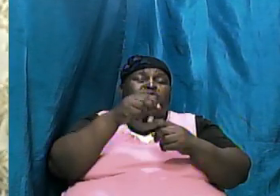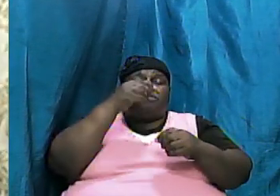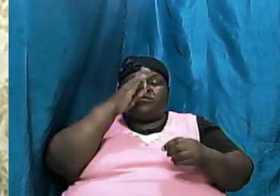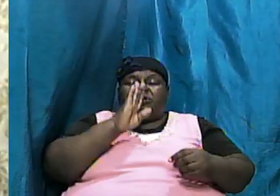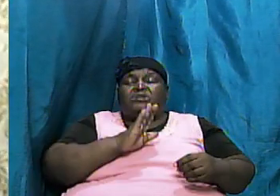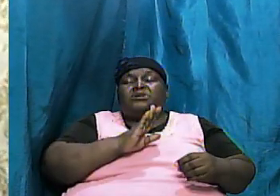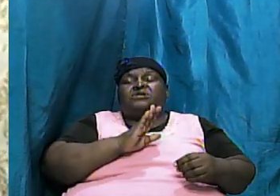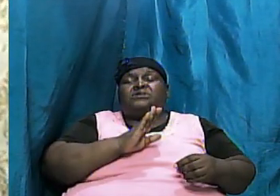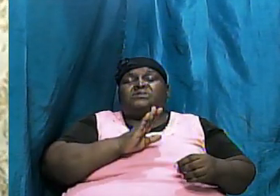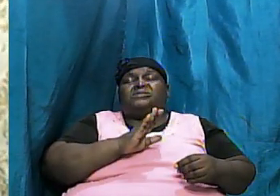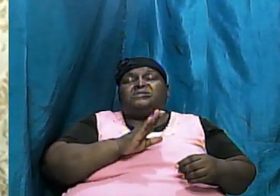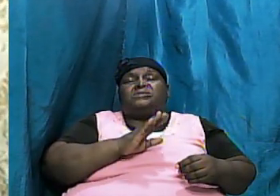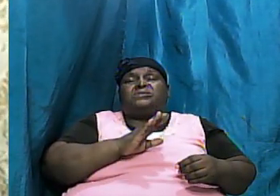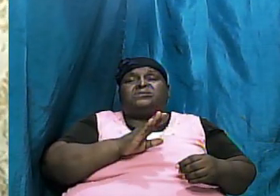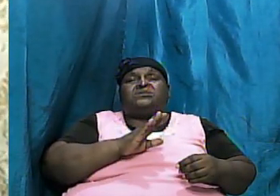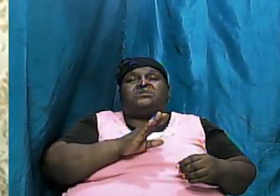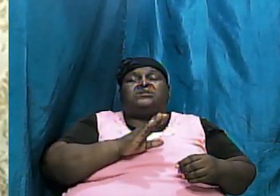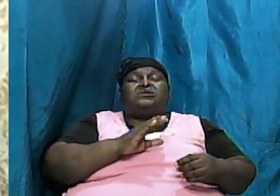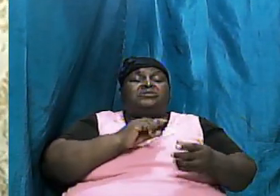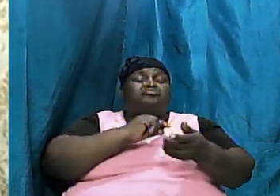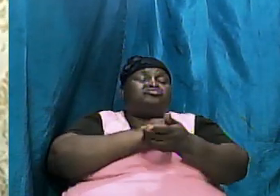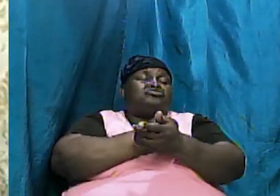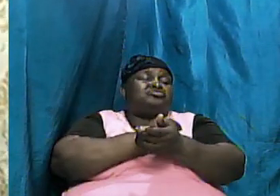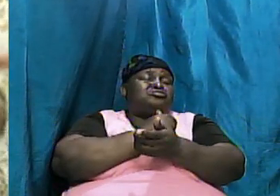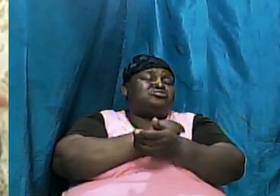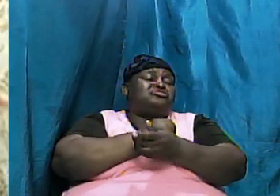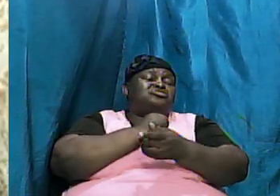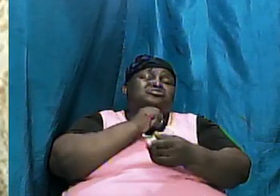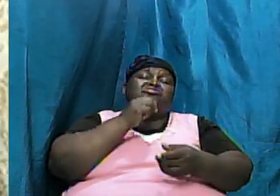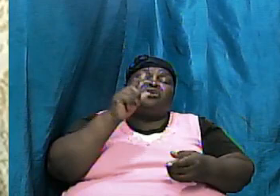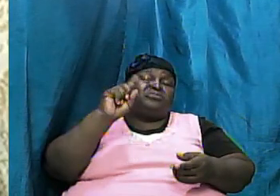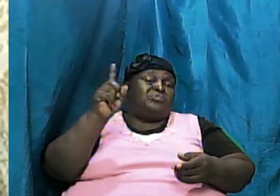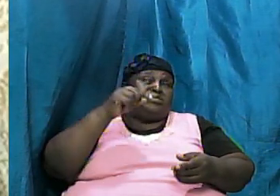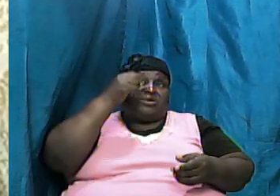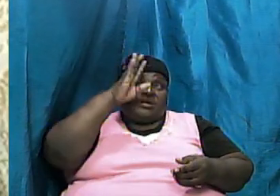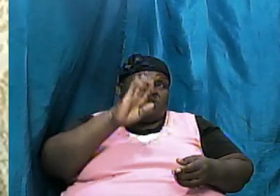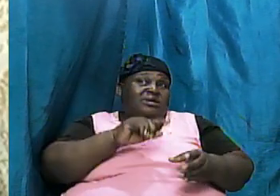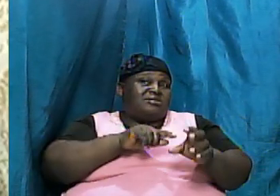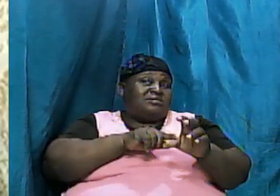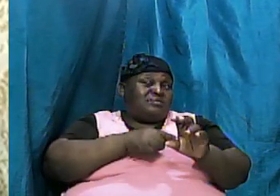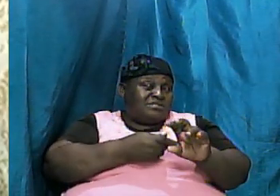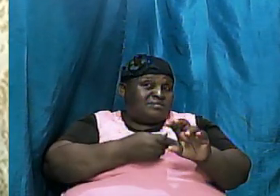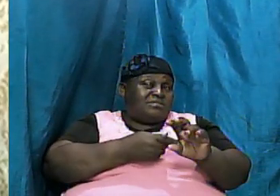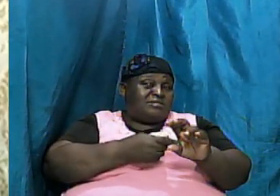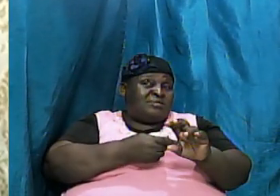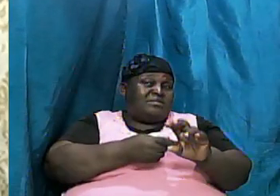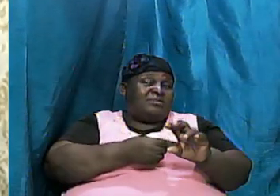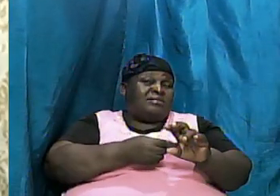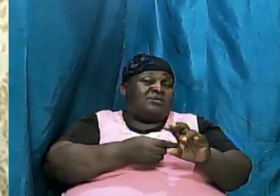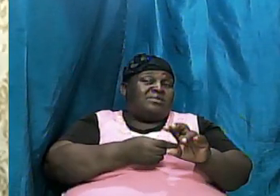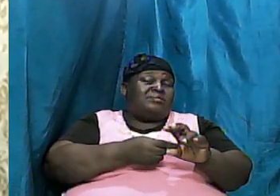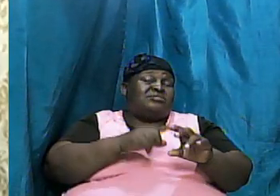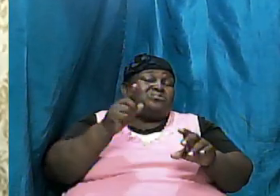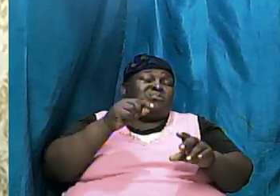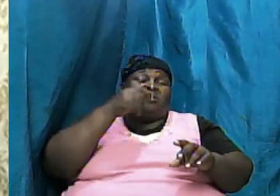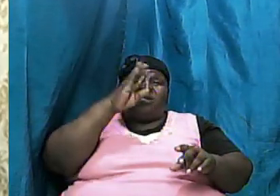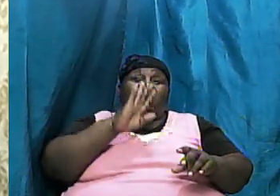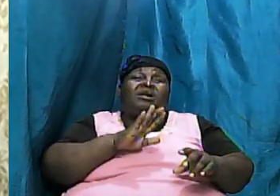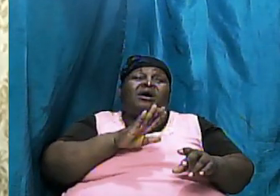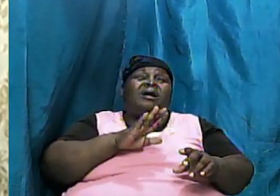origin of God Genesis is not where God started it is where God stepped into time